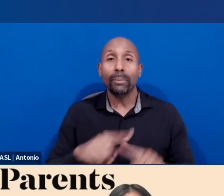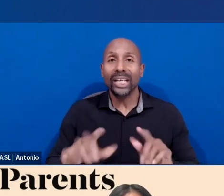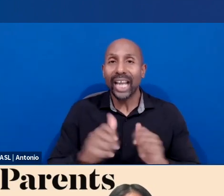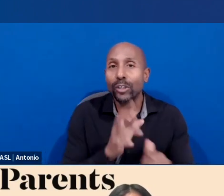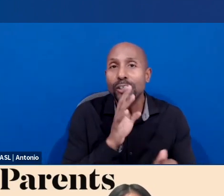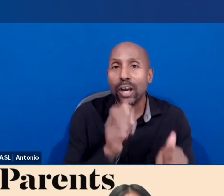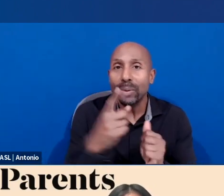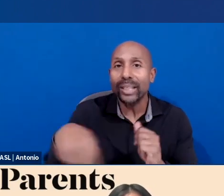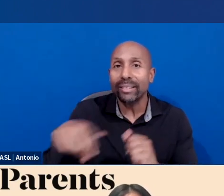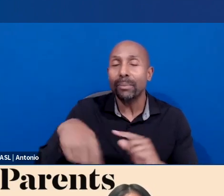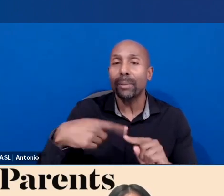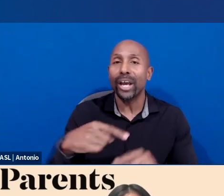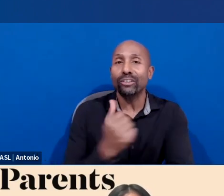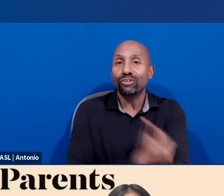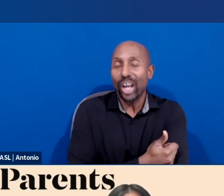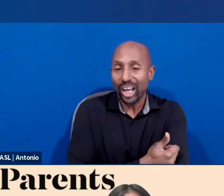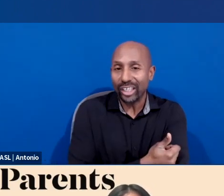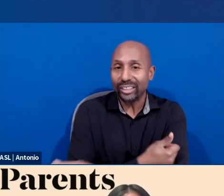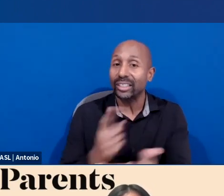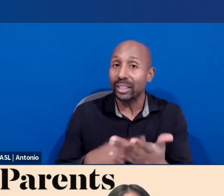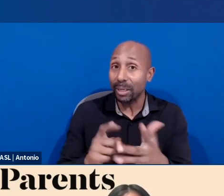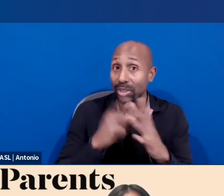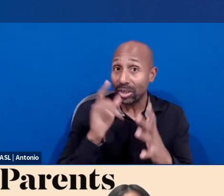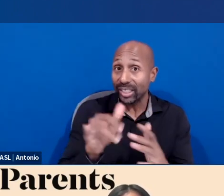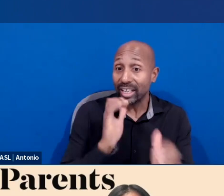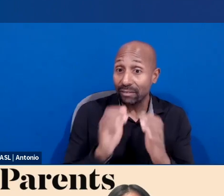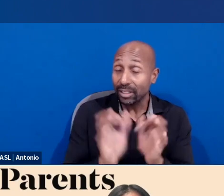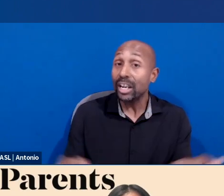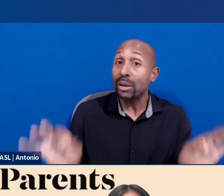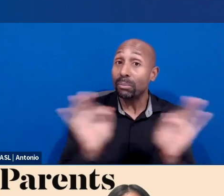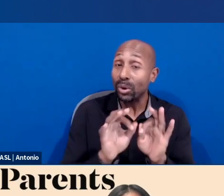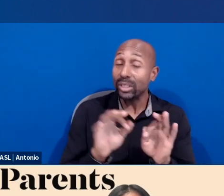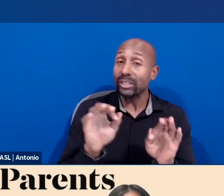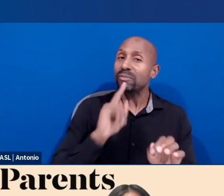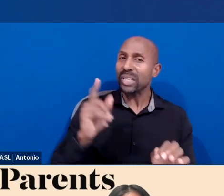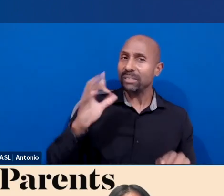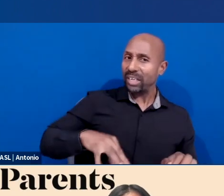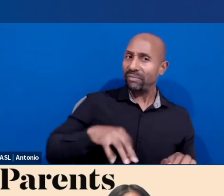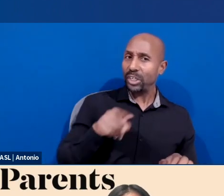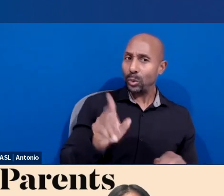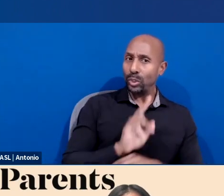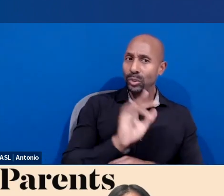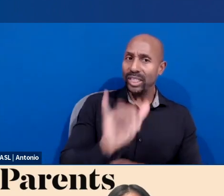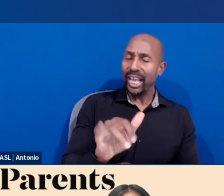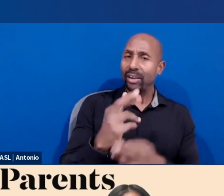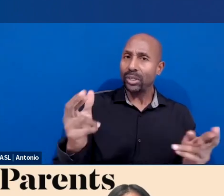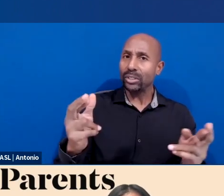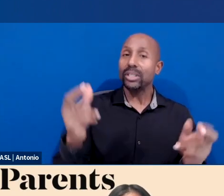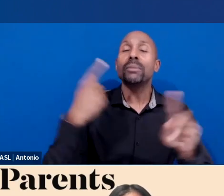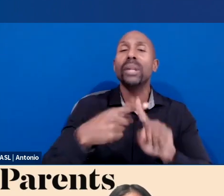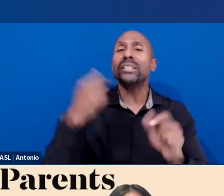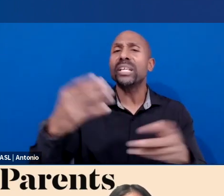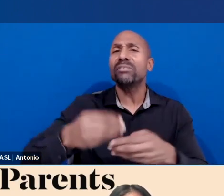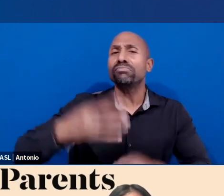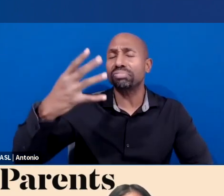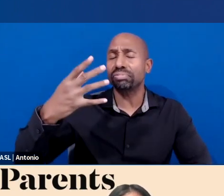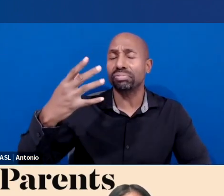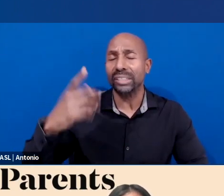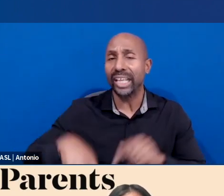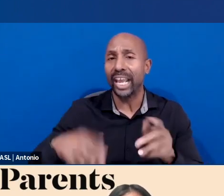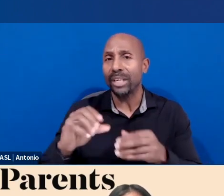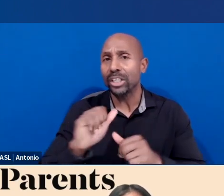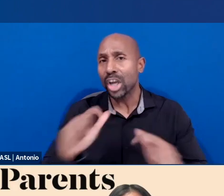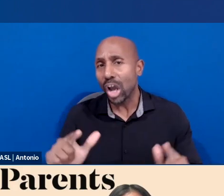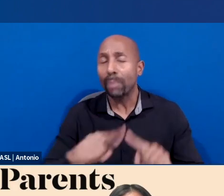is so important. This is a really useful resource. There are many others, as I said, too many to talk about, but